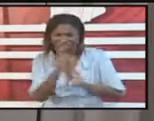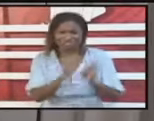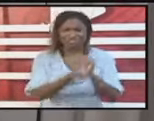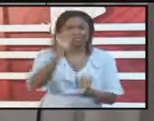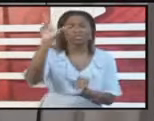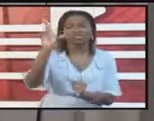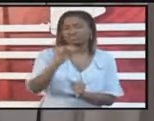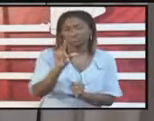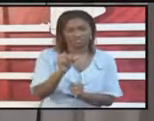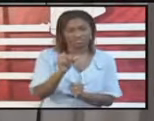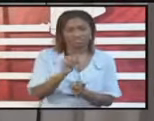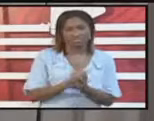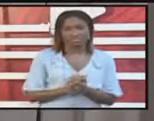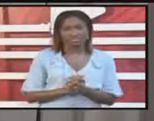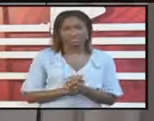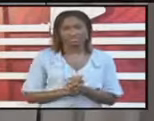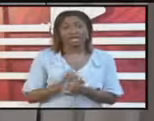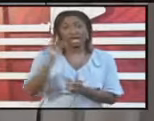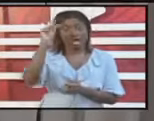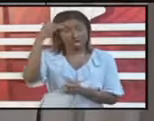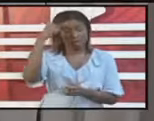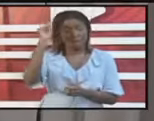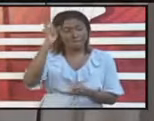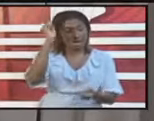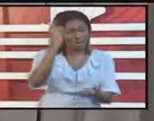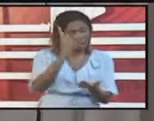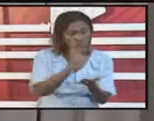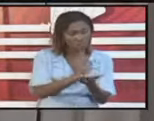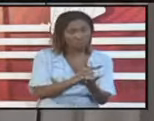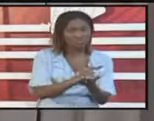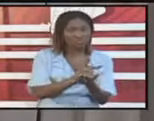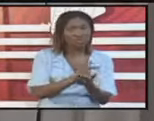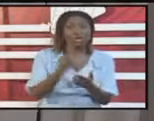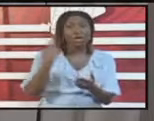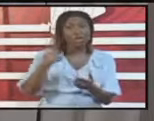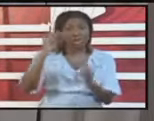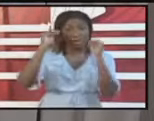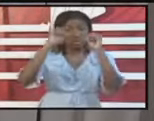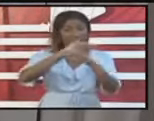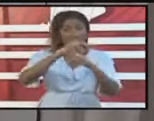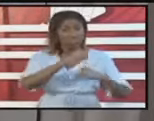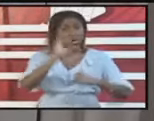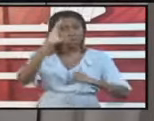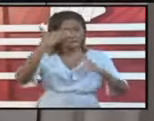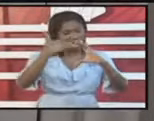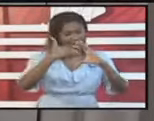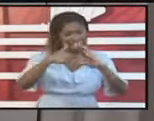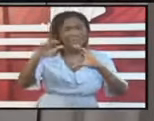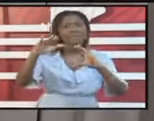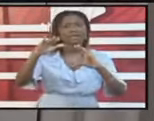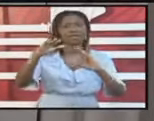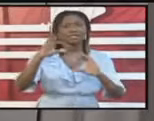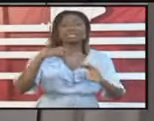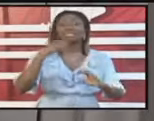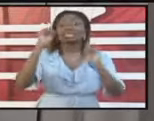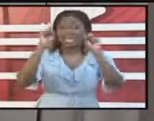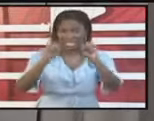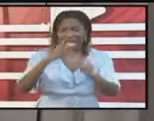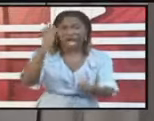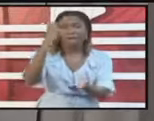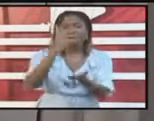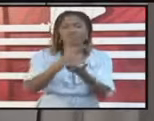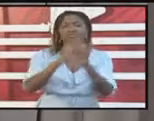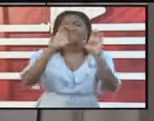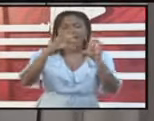and those are the flights that are approved. But you would get your exemption. You'd be notified by the Ministry of National Security in advance that you've been granted an